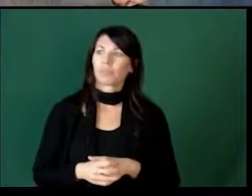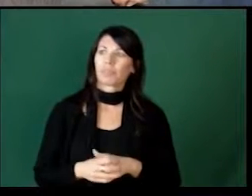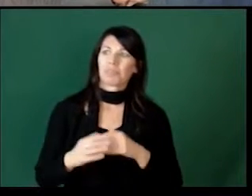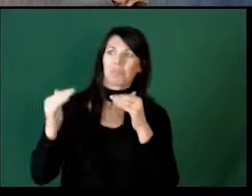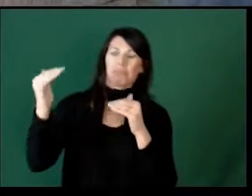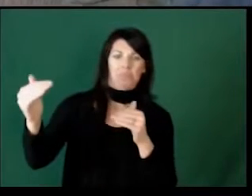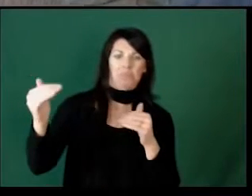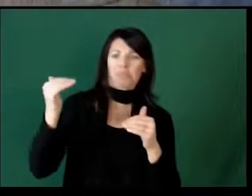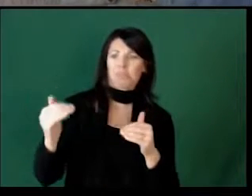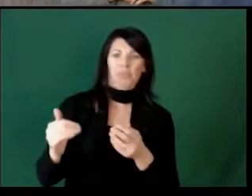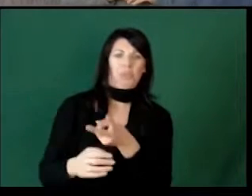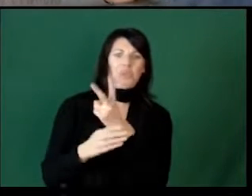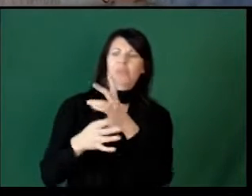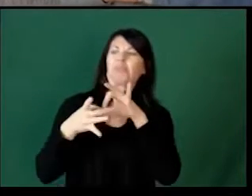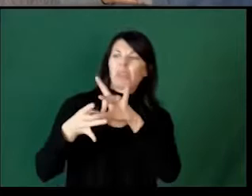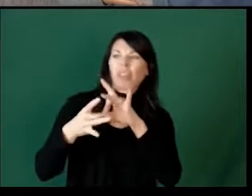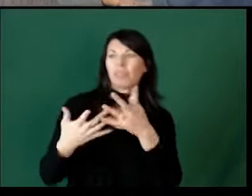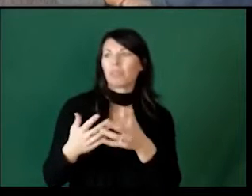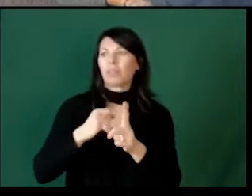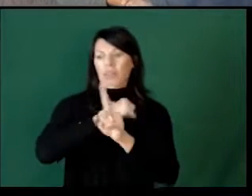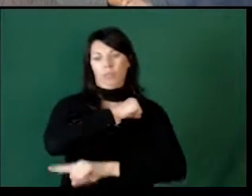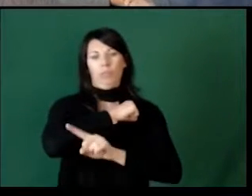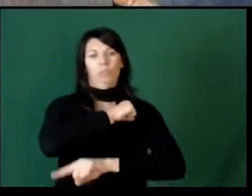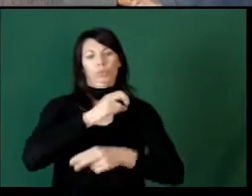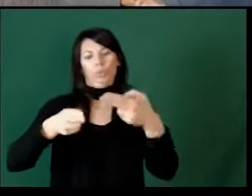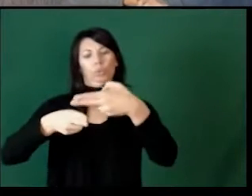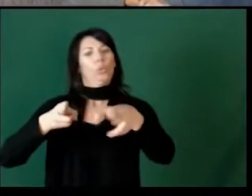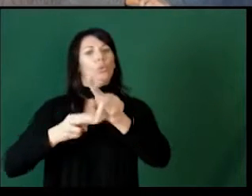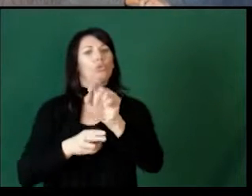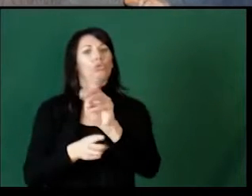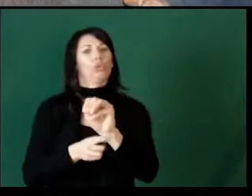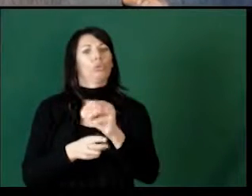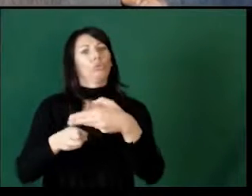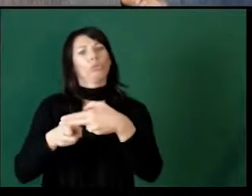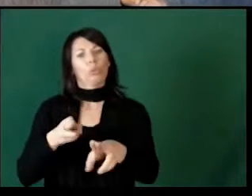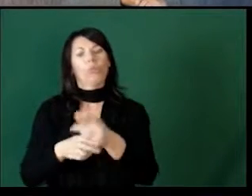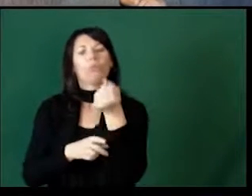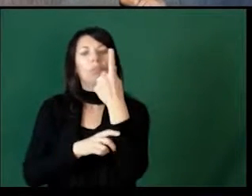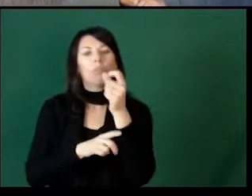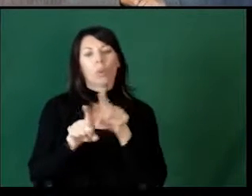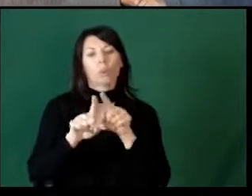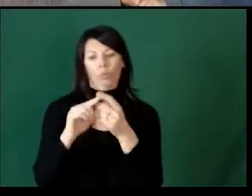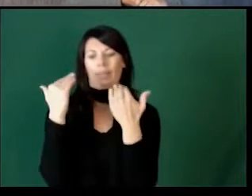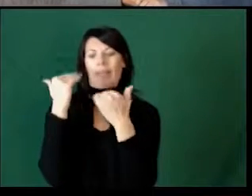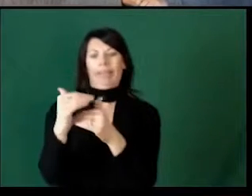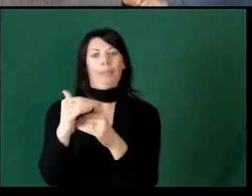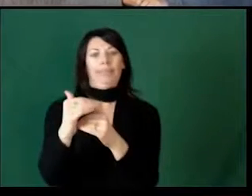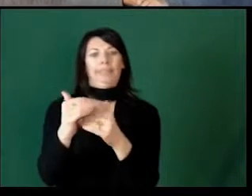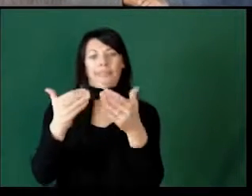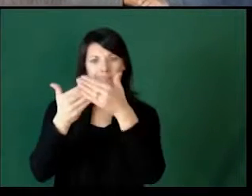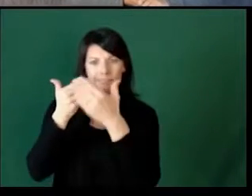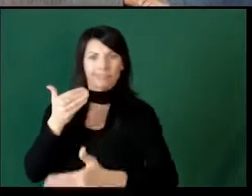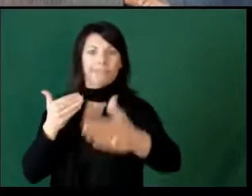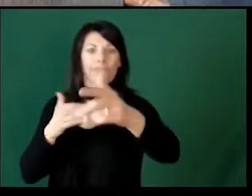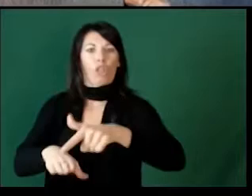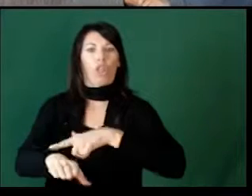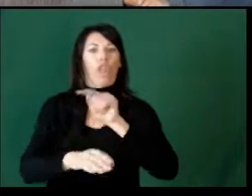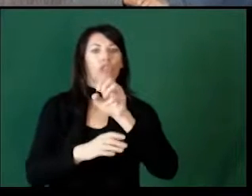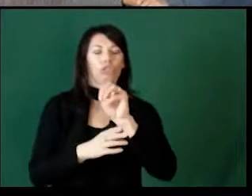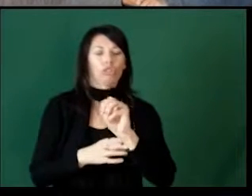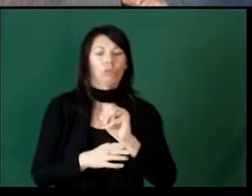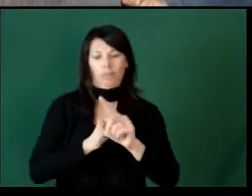Punishment, the next two points kind of go together. Punishment works in the short term, and limits work in the long term.